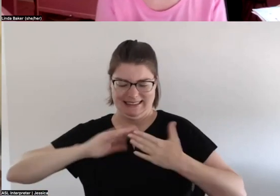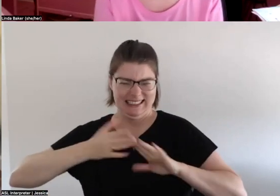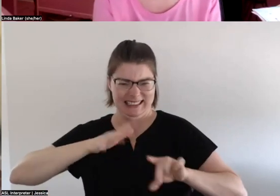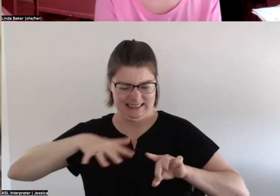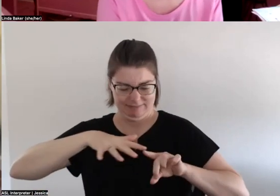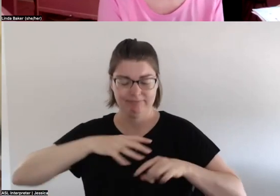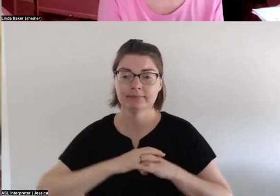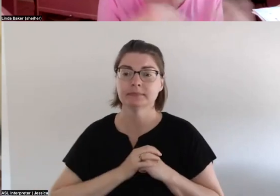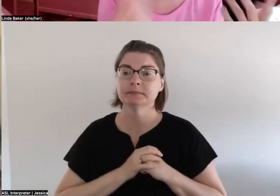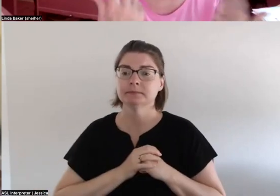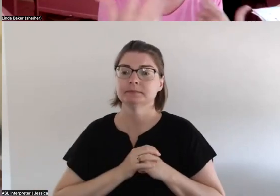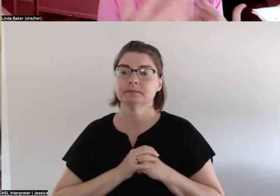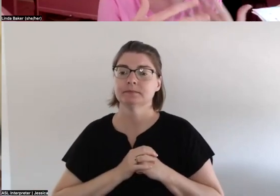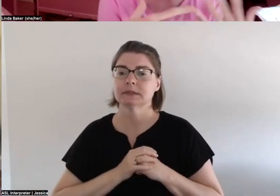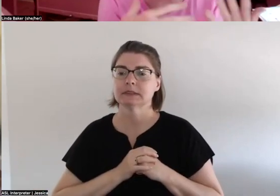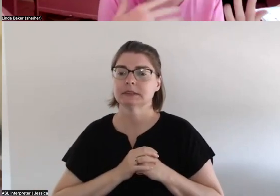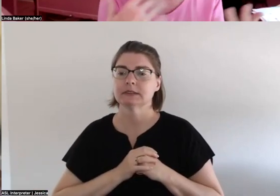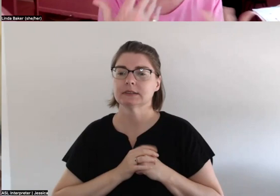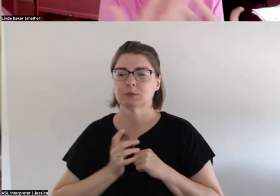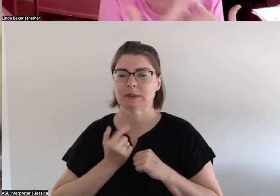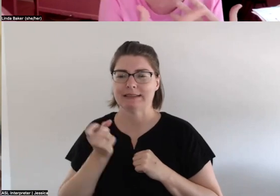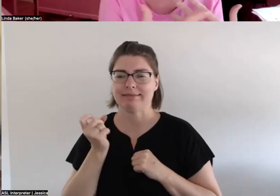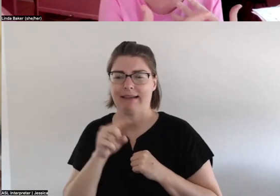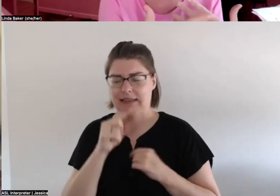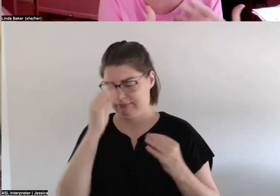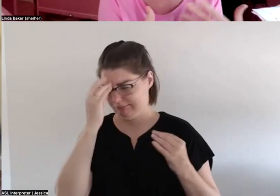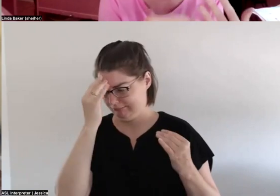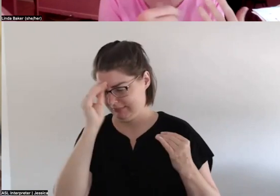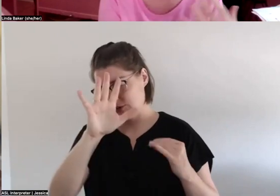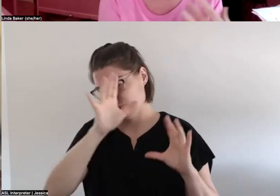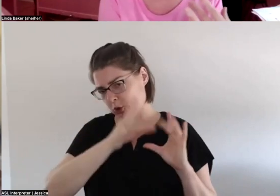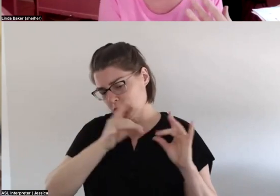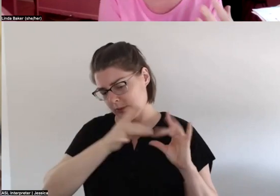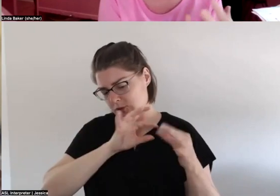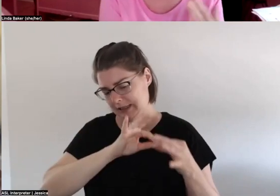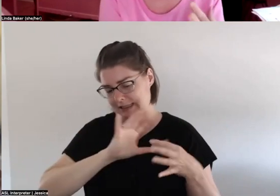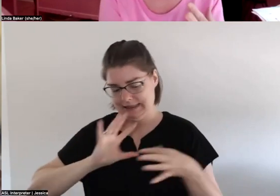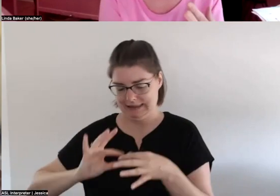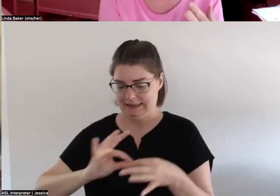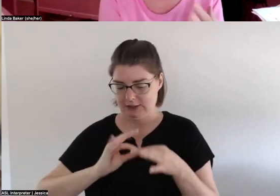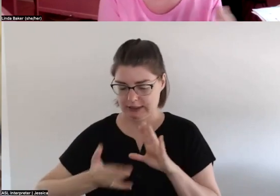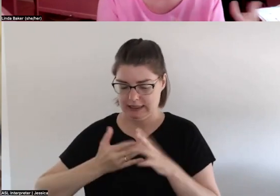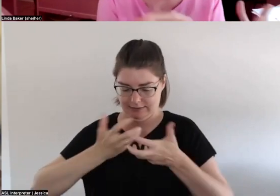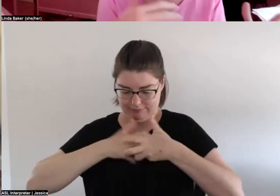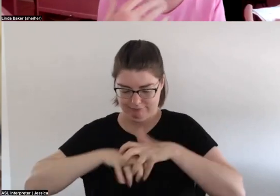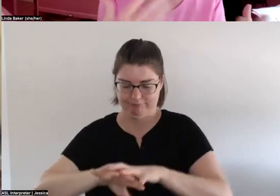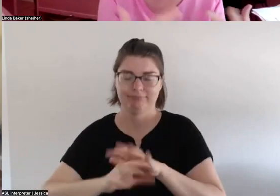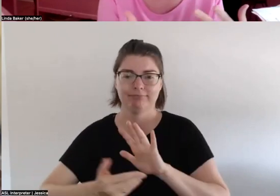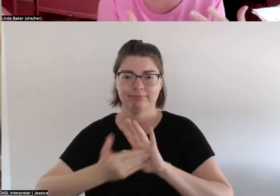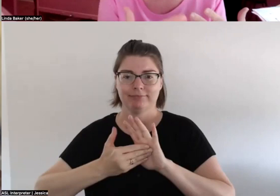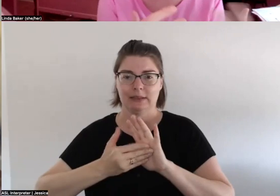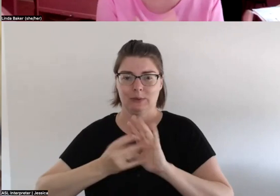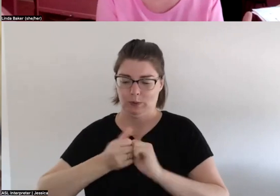one of the questions as the person thinks through your words on reconnection and reintegration with